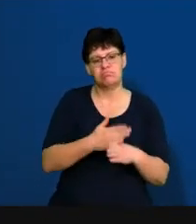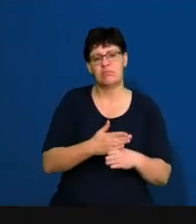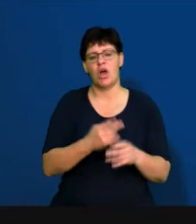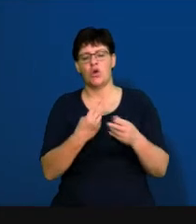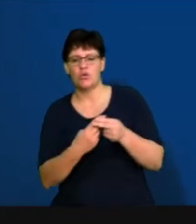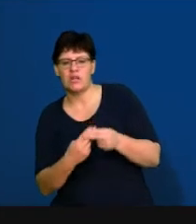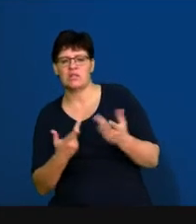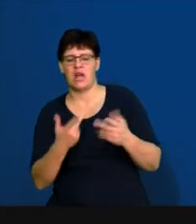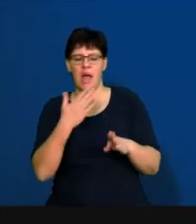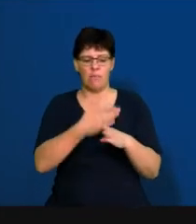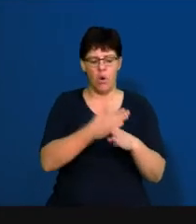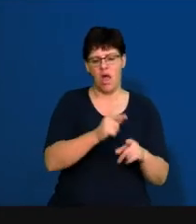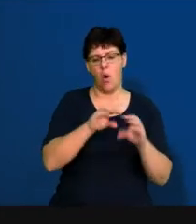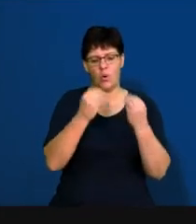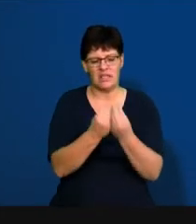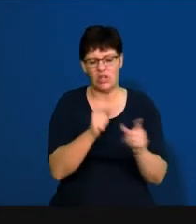and employer organizations.